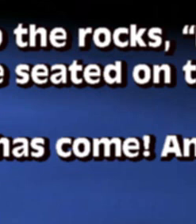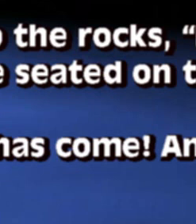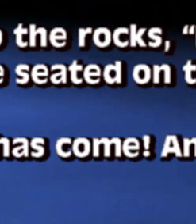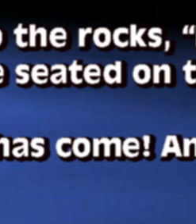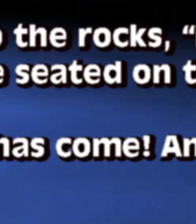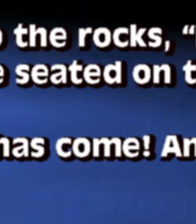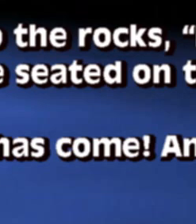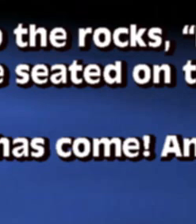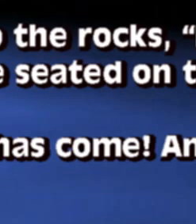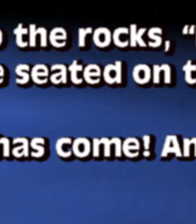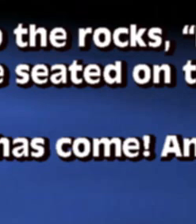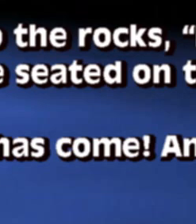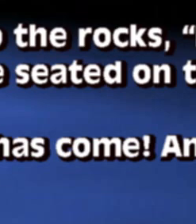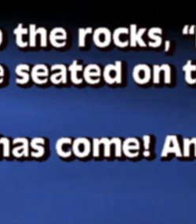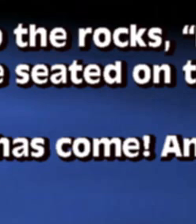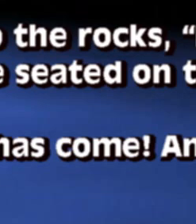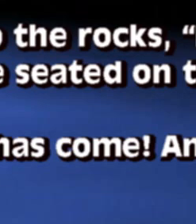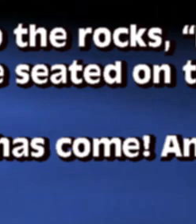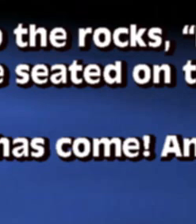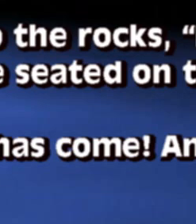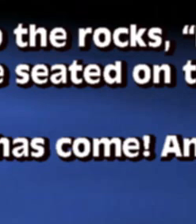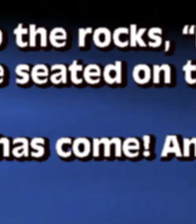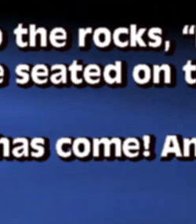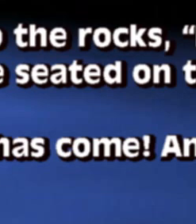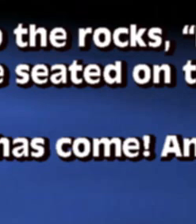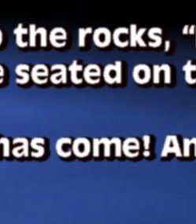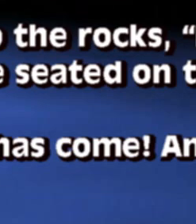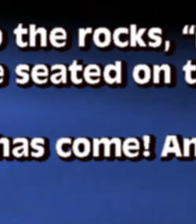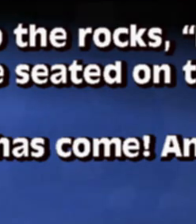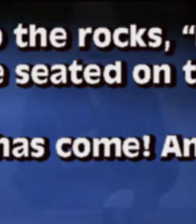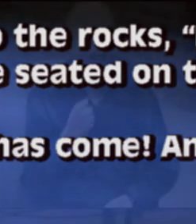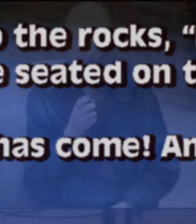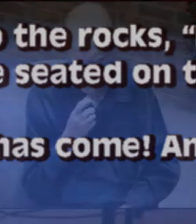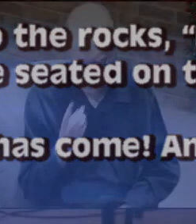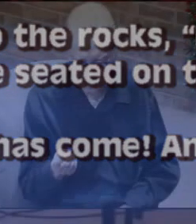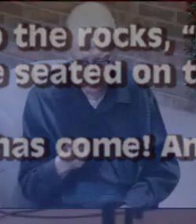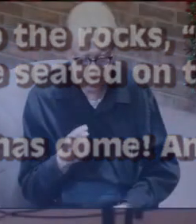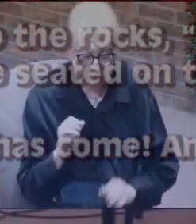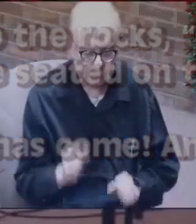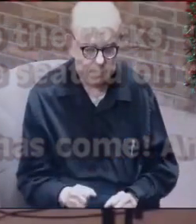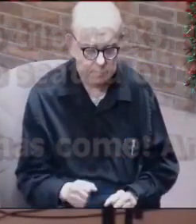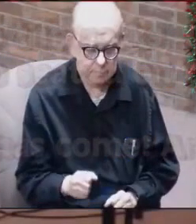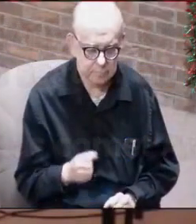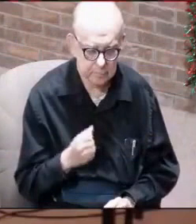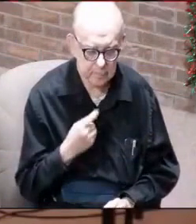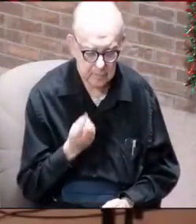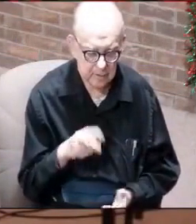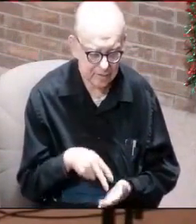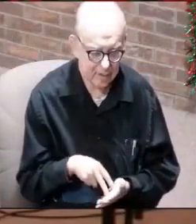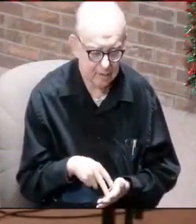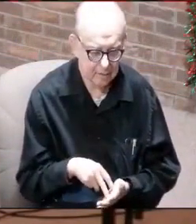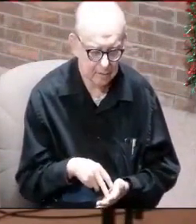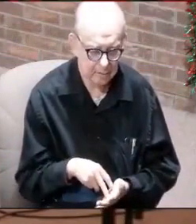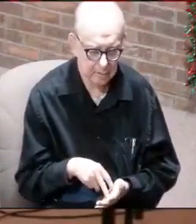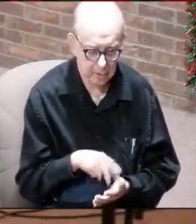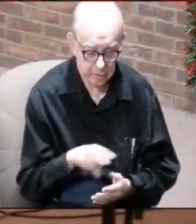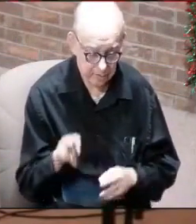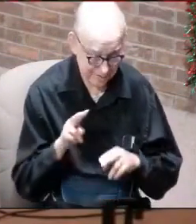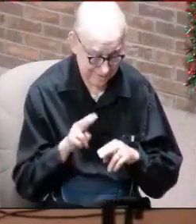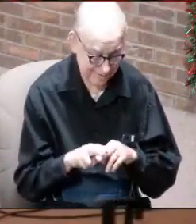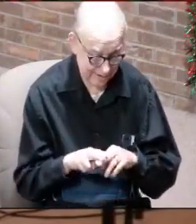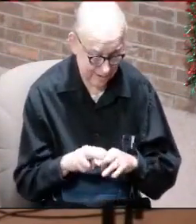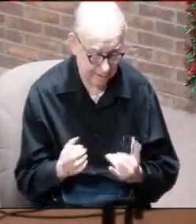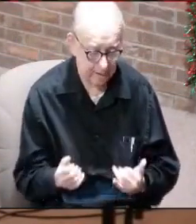of their wrath has come and who is able to stand. You may be seated.